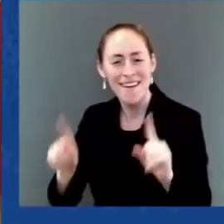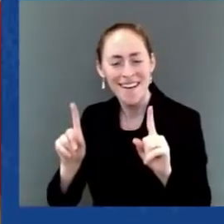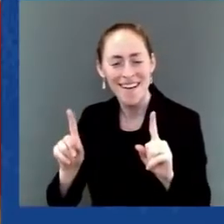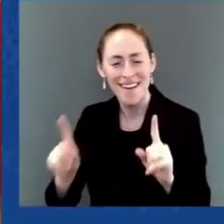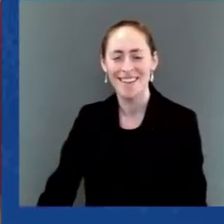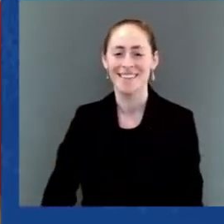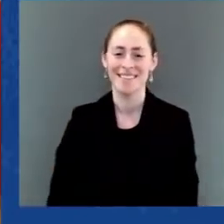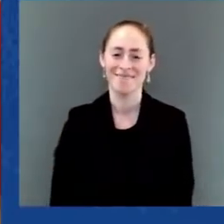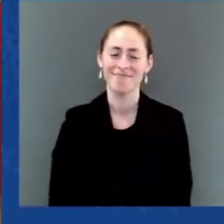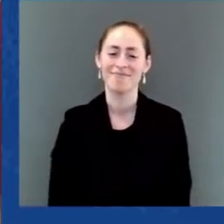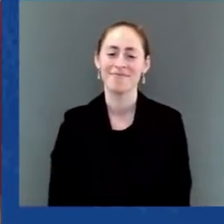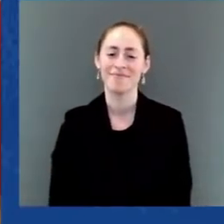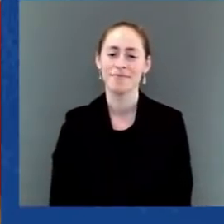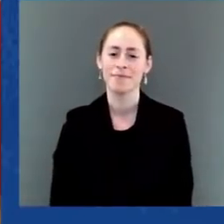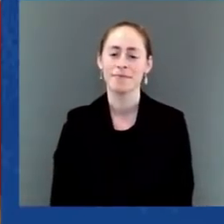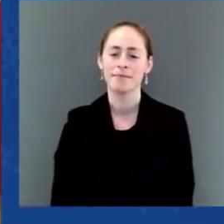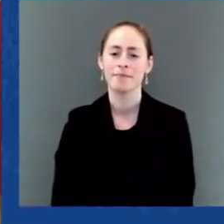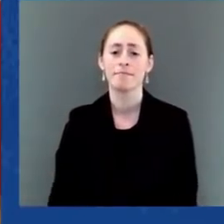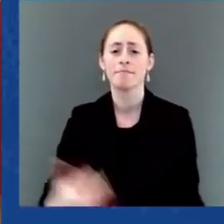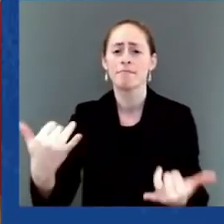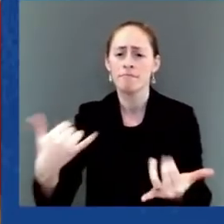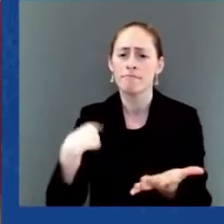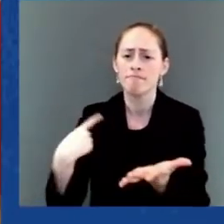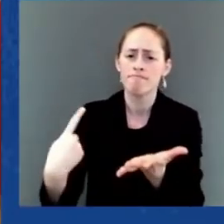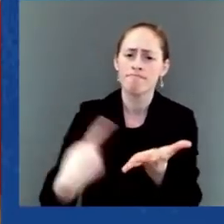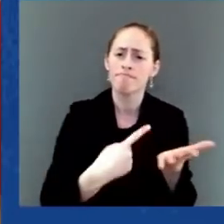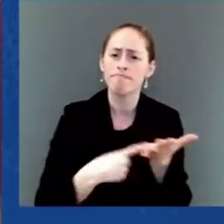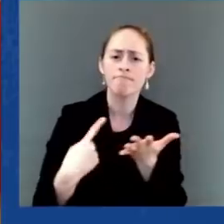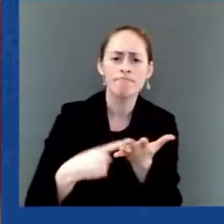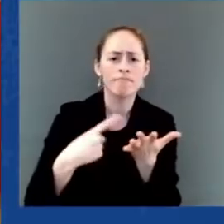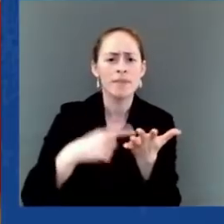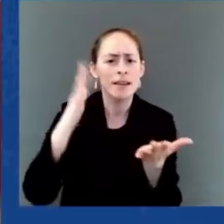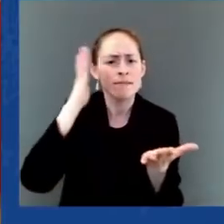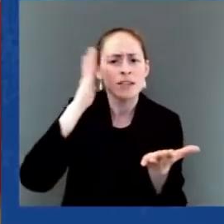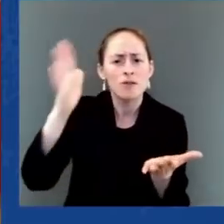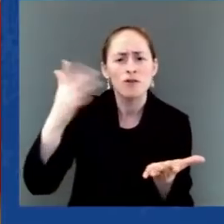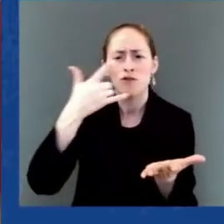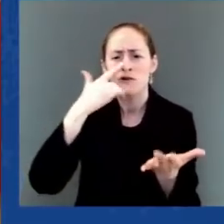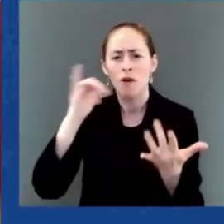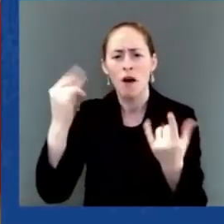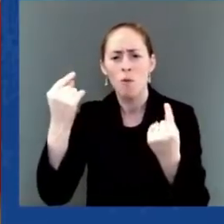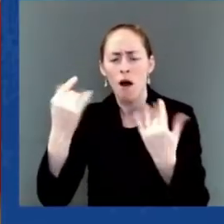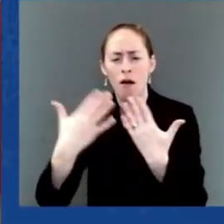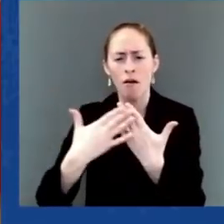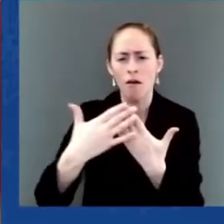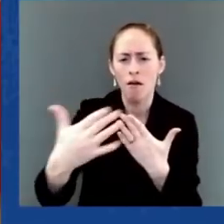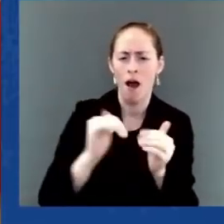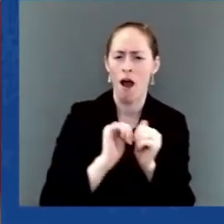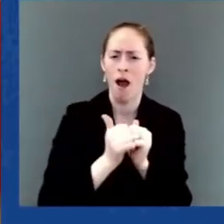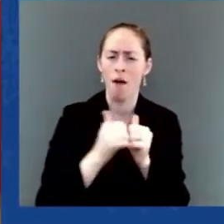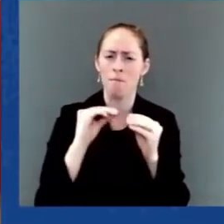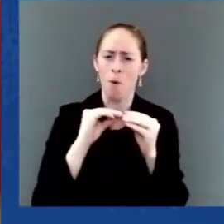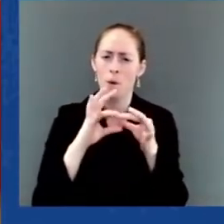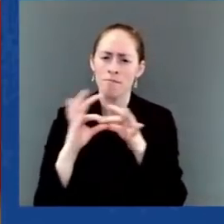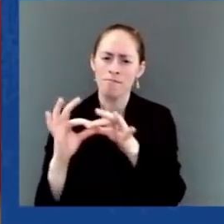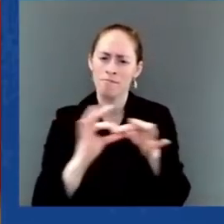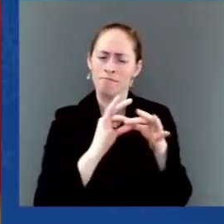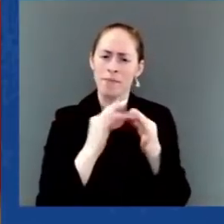vibrant democracies with dynamic populations and economy wishing to work together, that we can